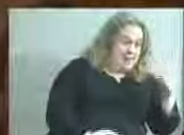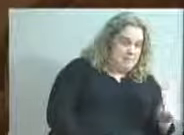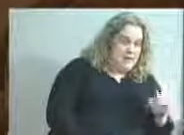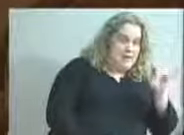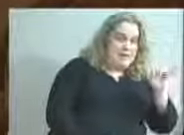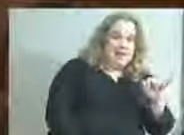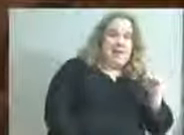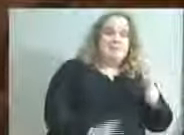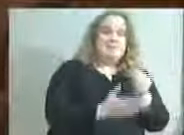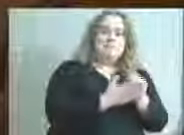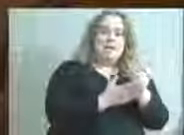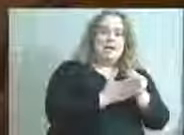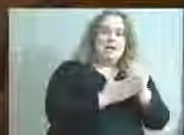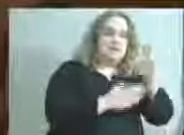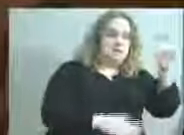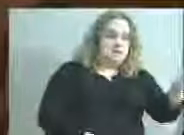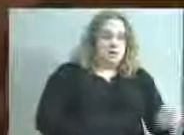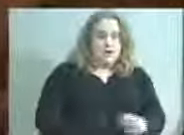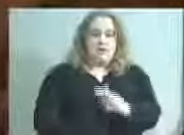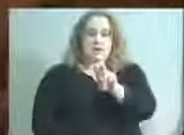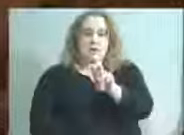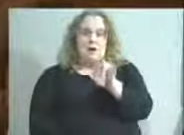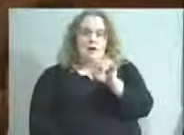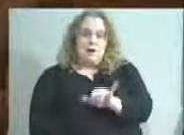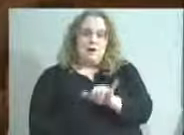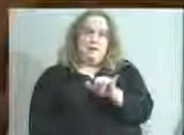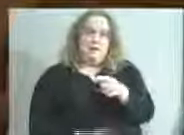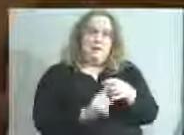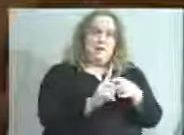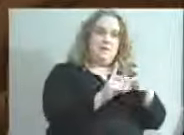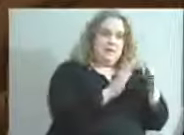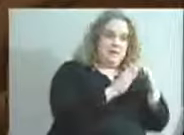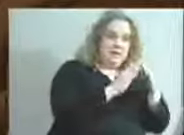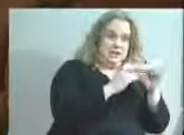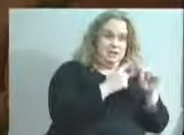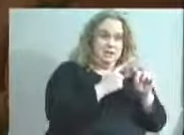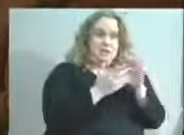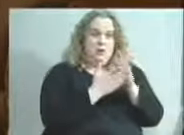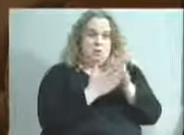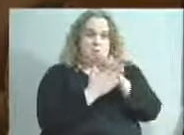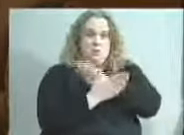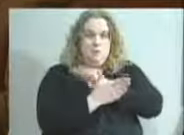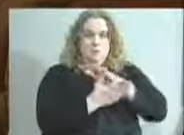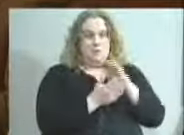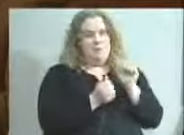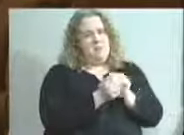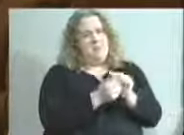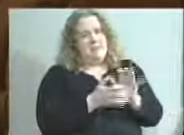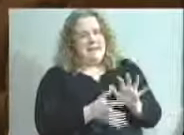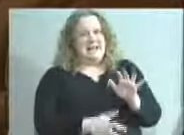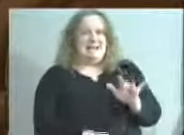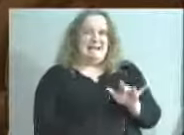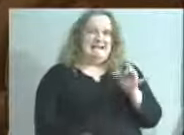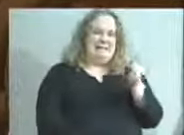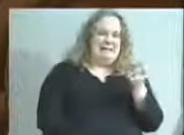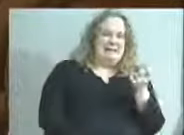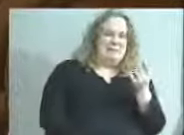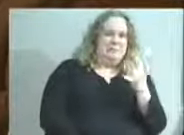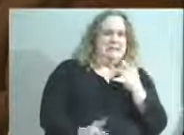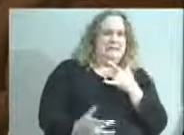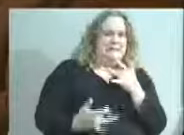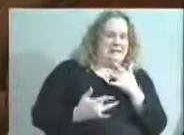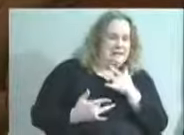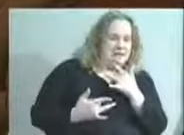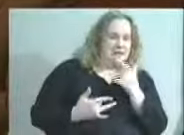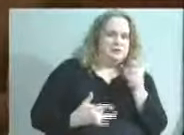just a transfer of citizens' revenue from the city to the school board without them having a say in that. So that's a little touchy, as you know. can understand